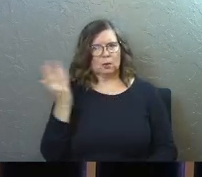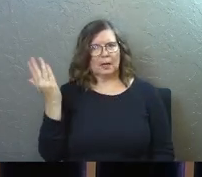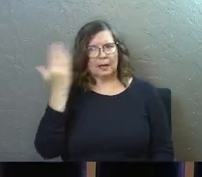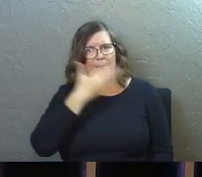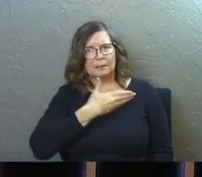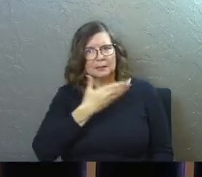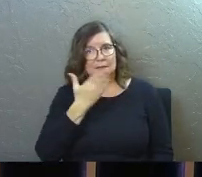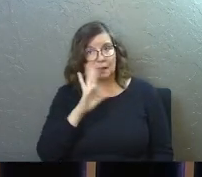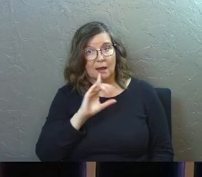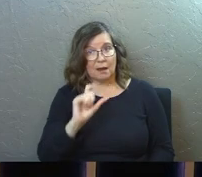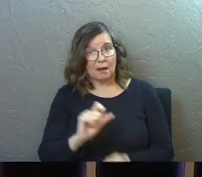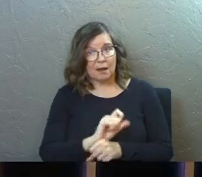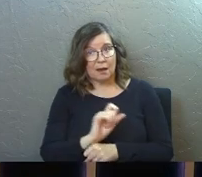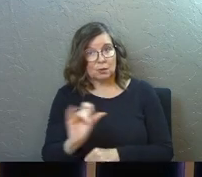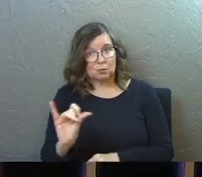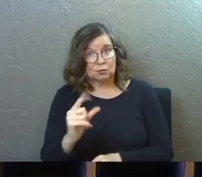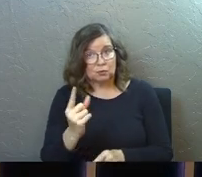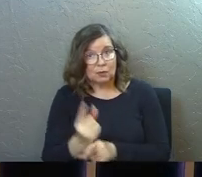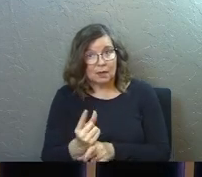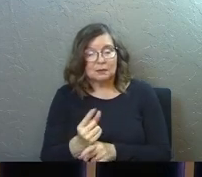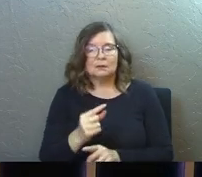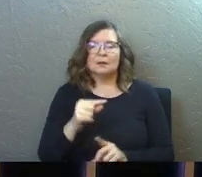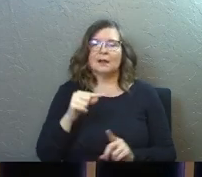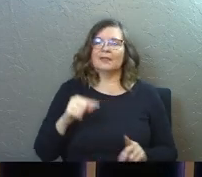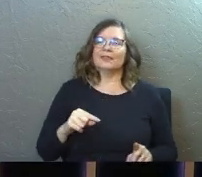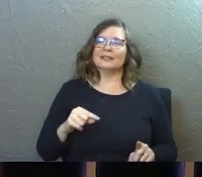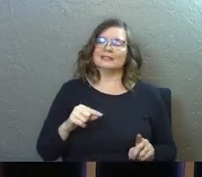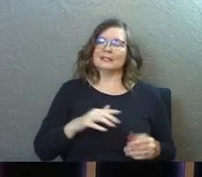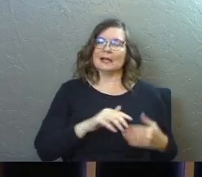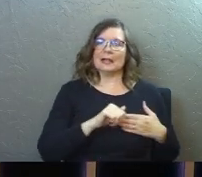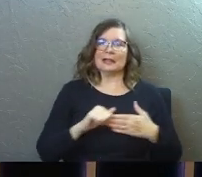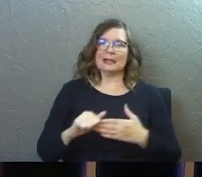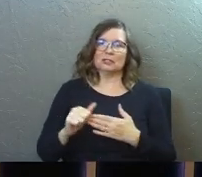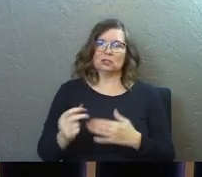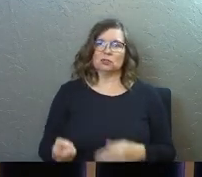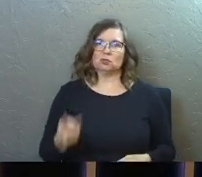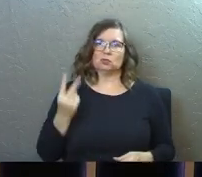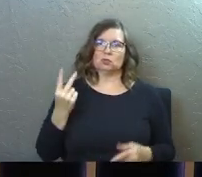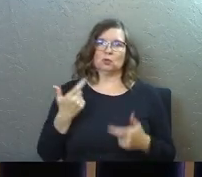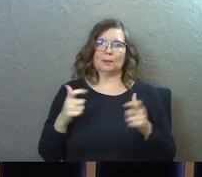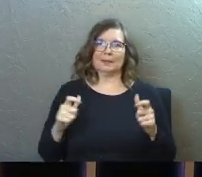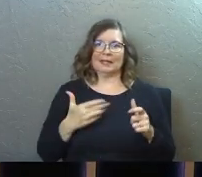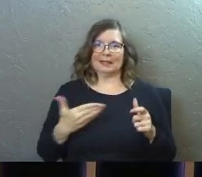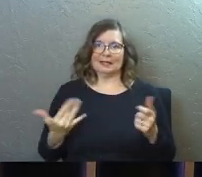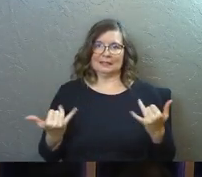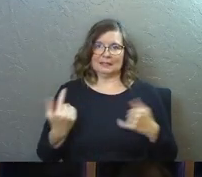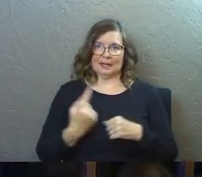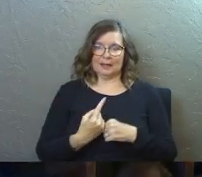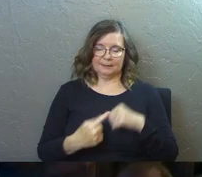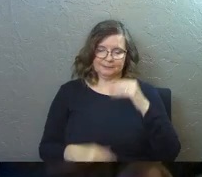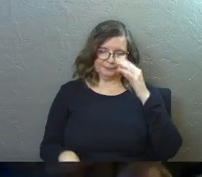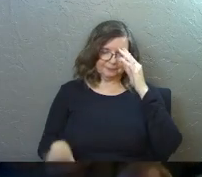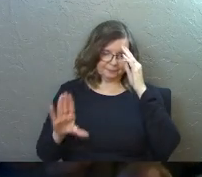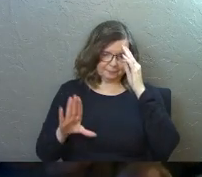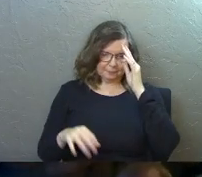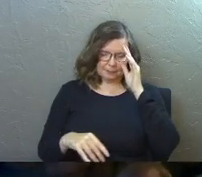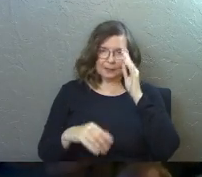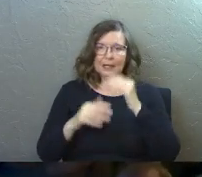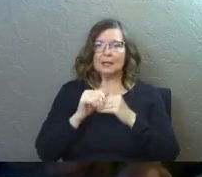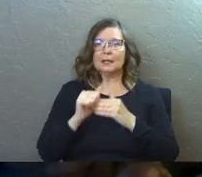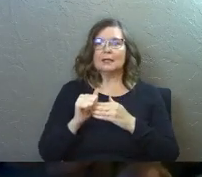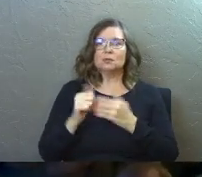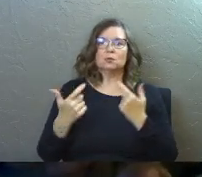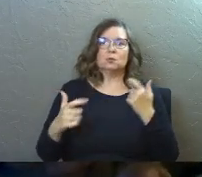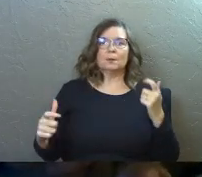God, right? And this kind of leads us to two big things today. First off, it leads us to